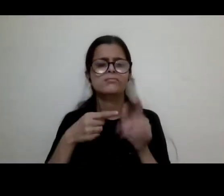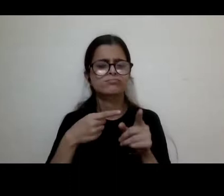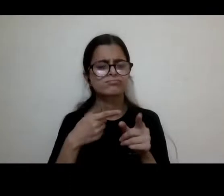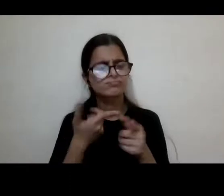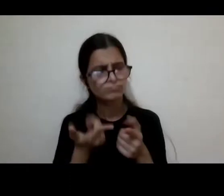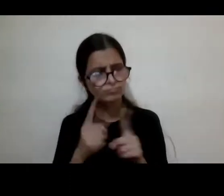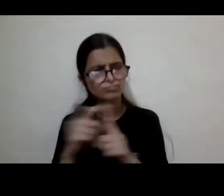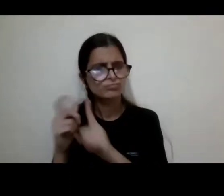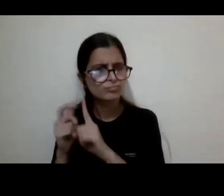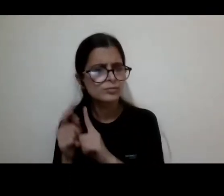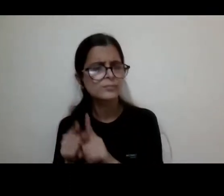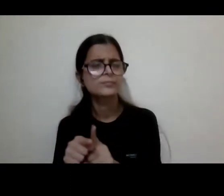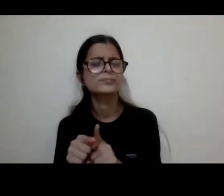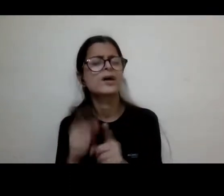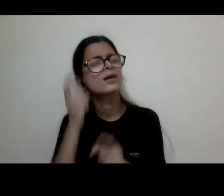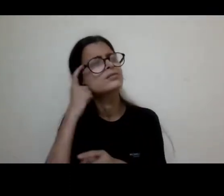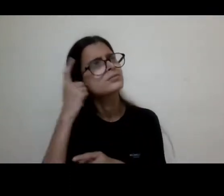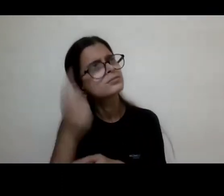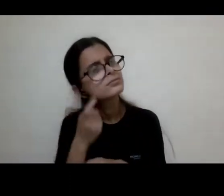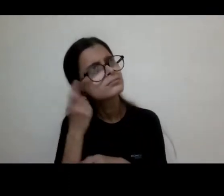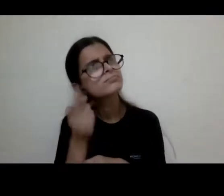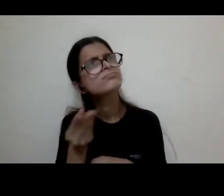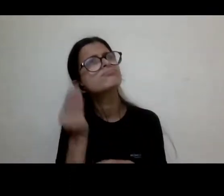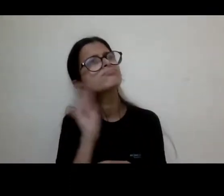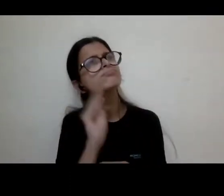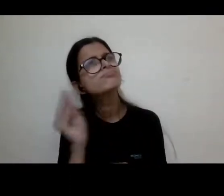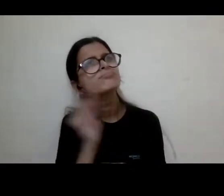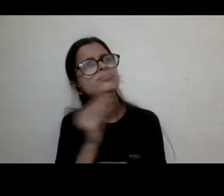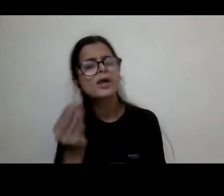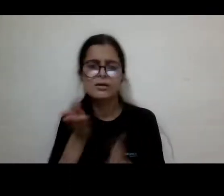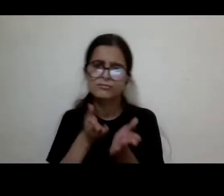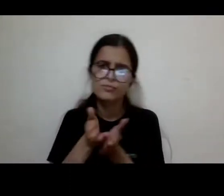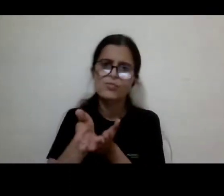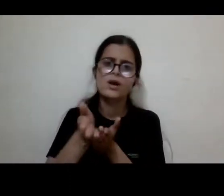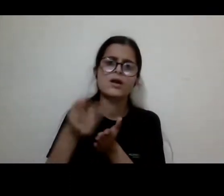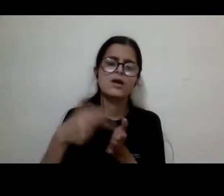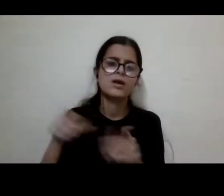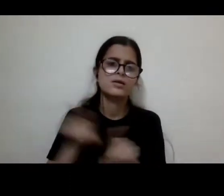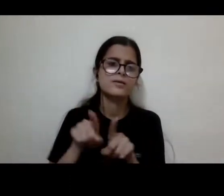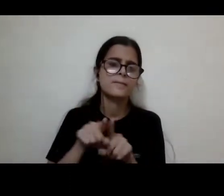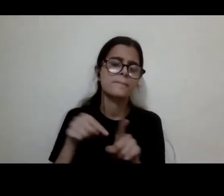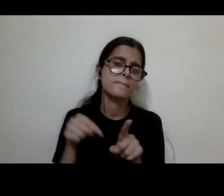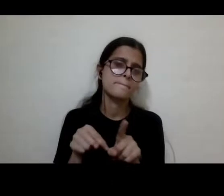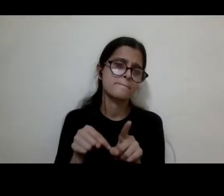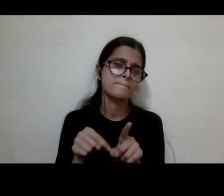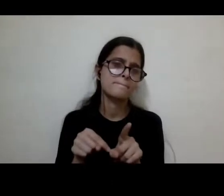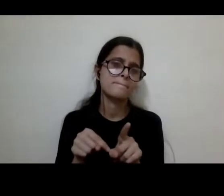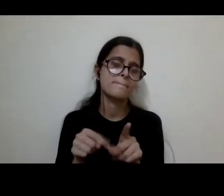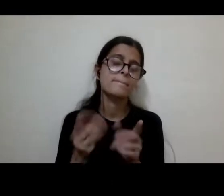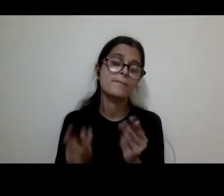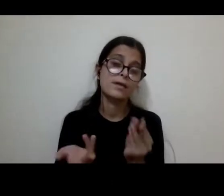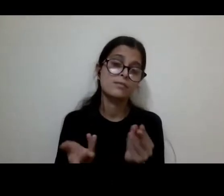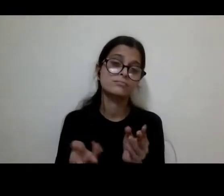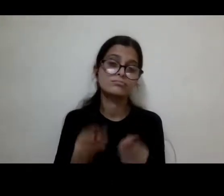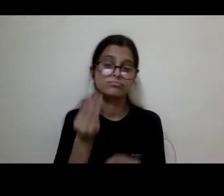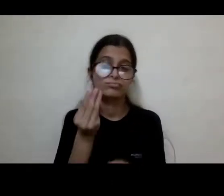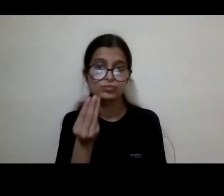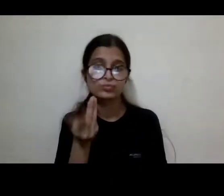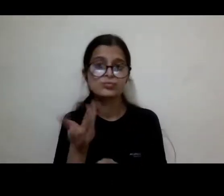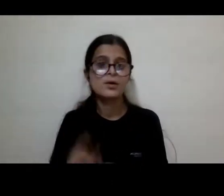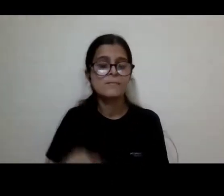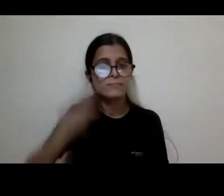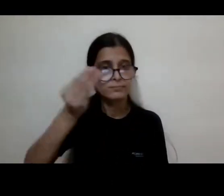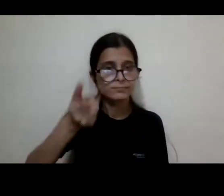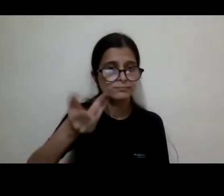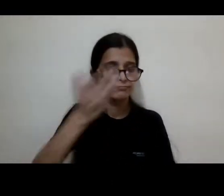I think that, that, that probably is a direction. I mean, certainly we're seeing much more, uh, in literary disability studies